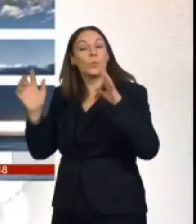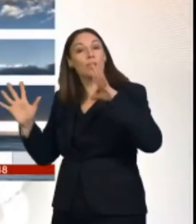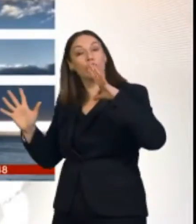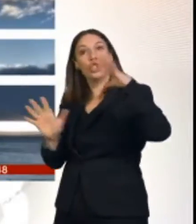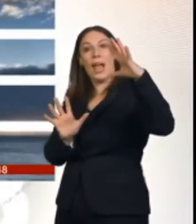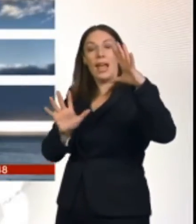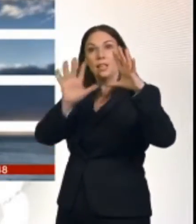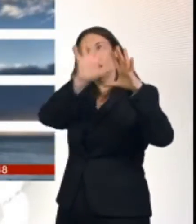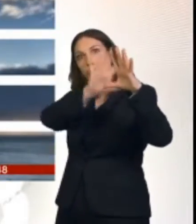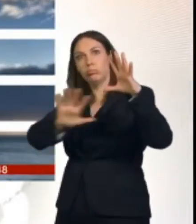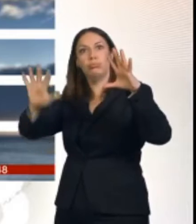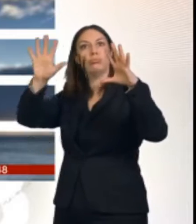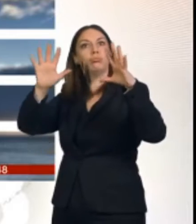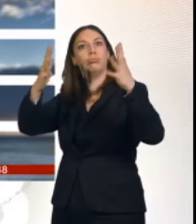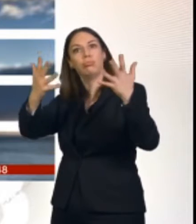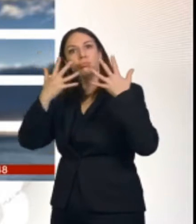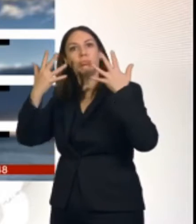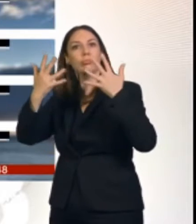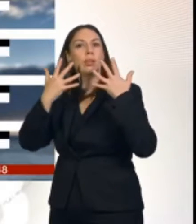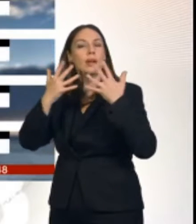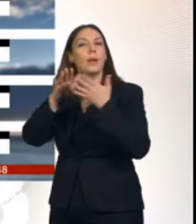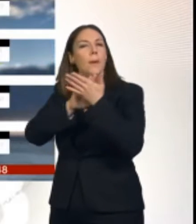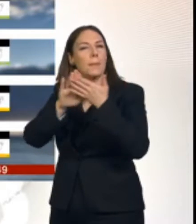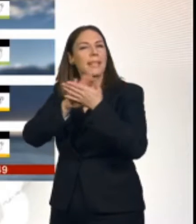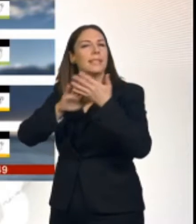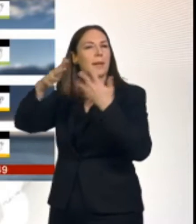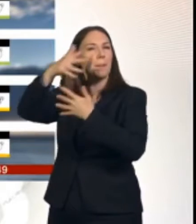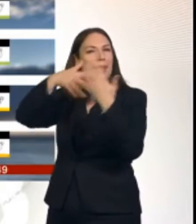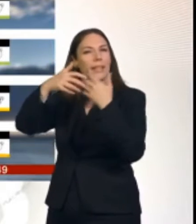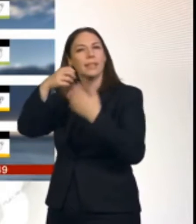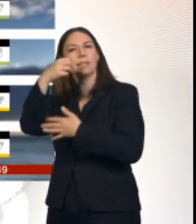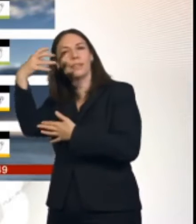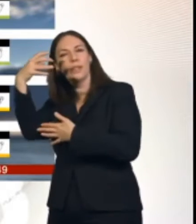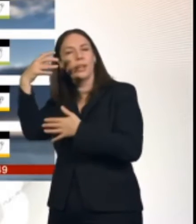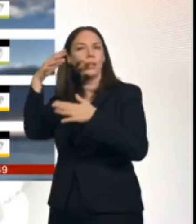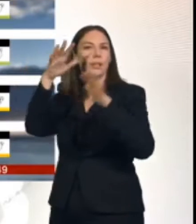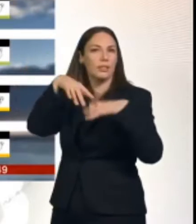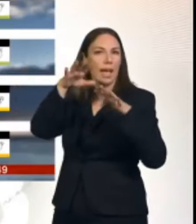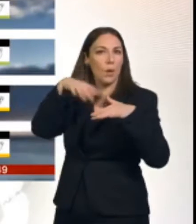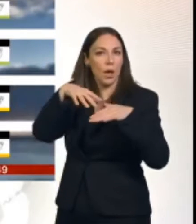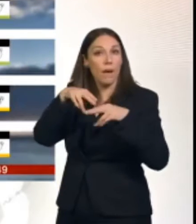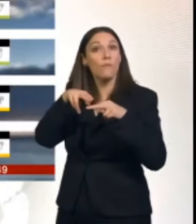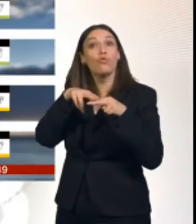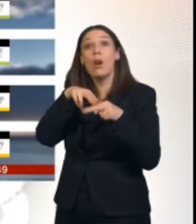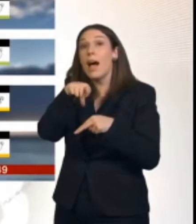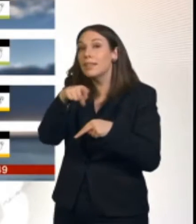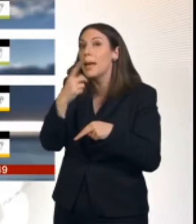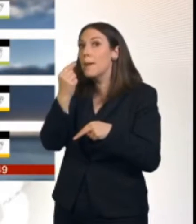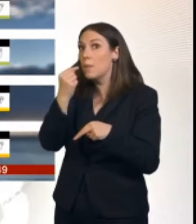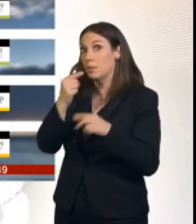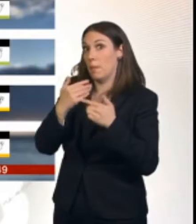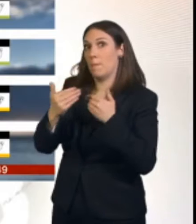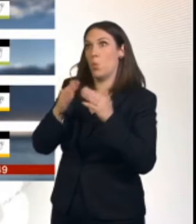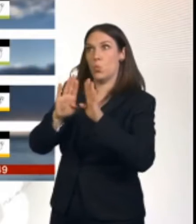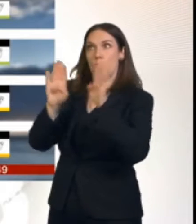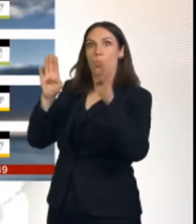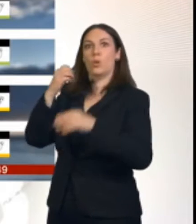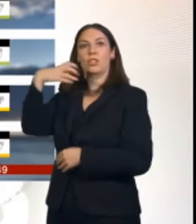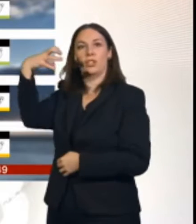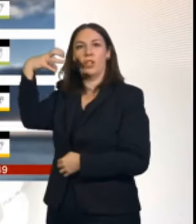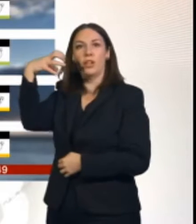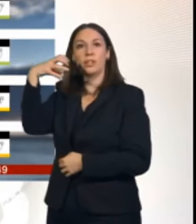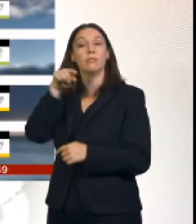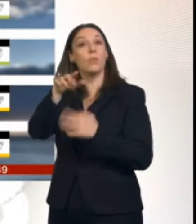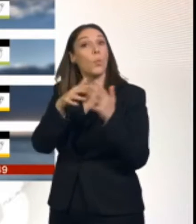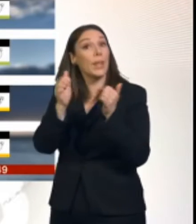mixture of sunshine and showers. As I've hinted at, a better chance of some sunshine on Friday, compared with what we've got over the next couple of days. Sunshine will be there